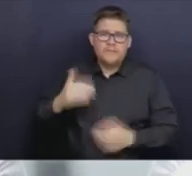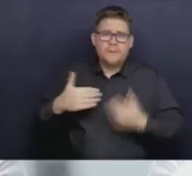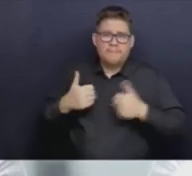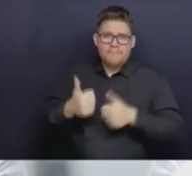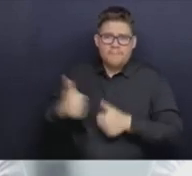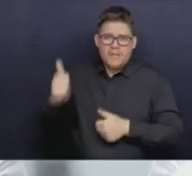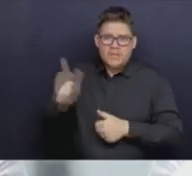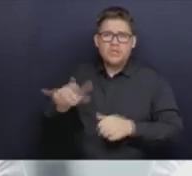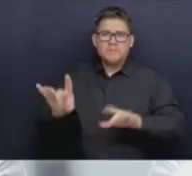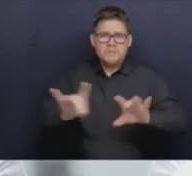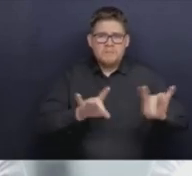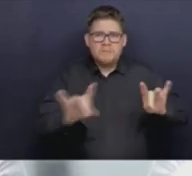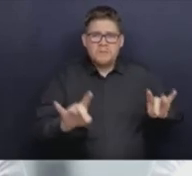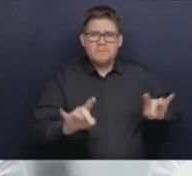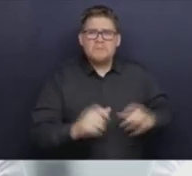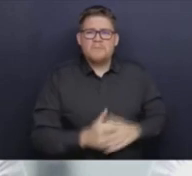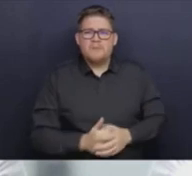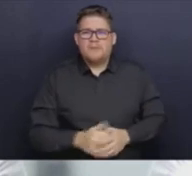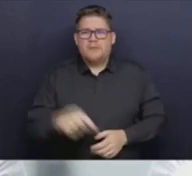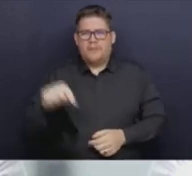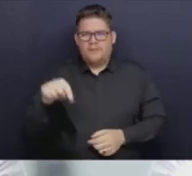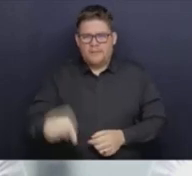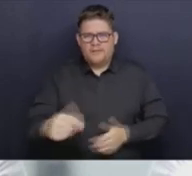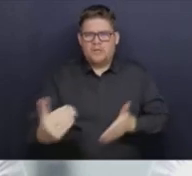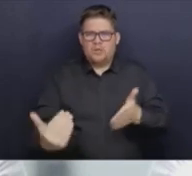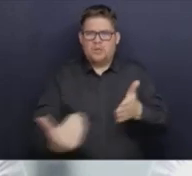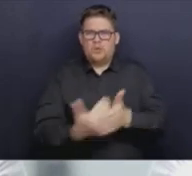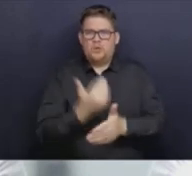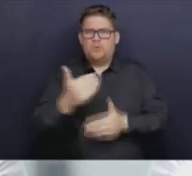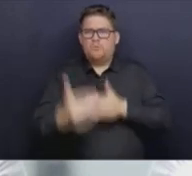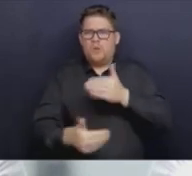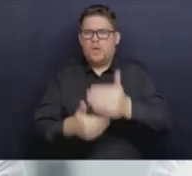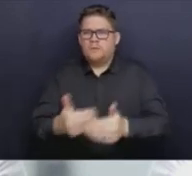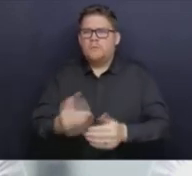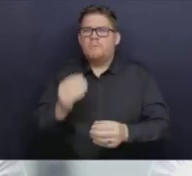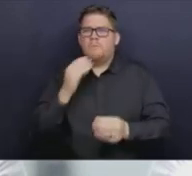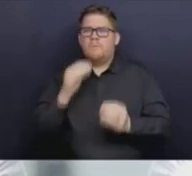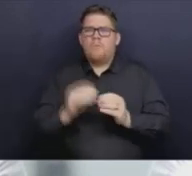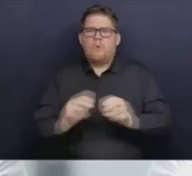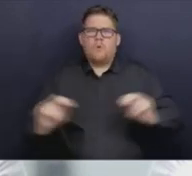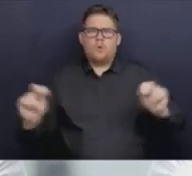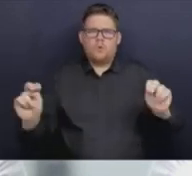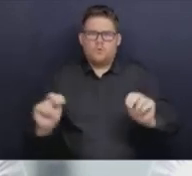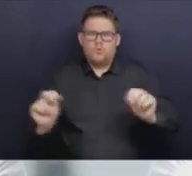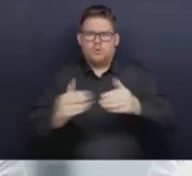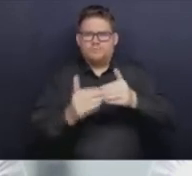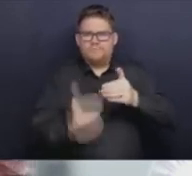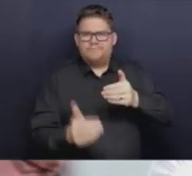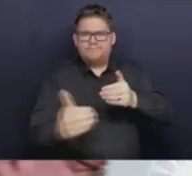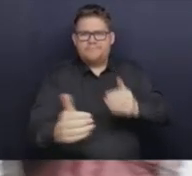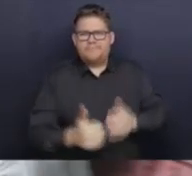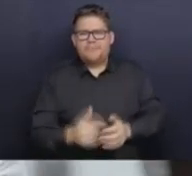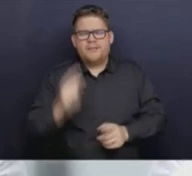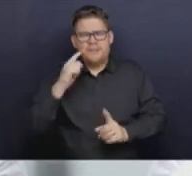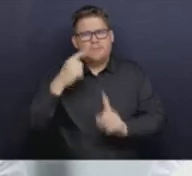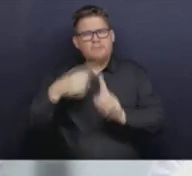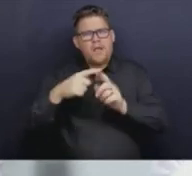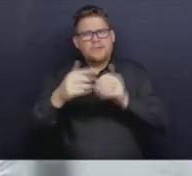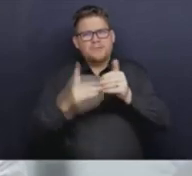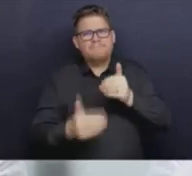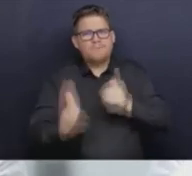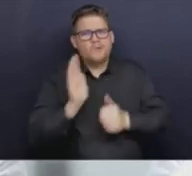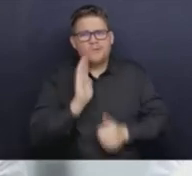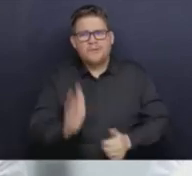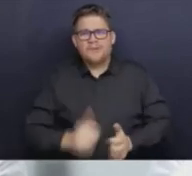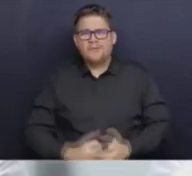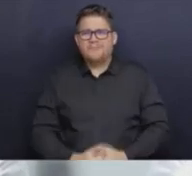This professionalizes that process. This happens frequently with boards everywhere. And I think, uh, I think that's a good thing. Next question is